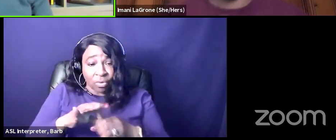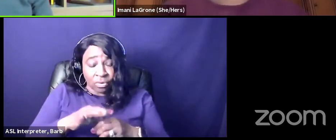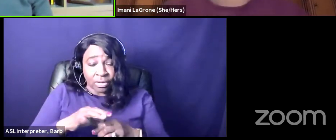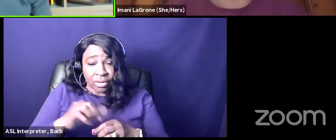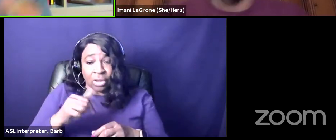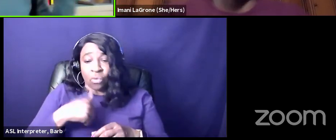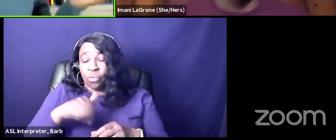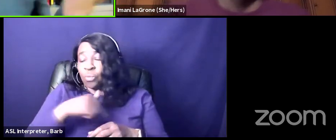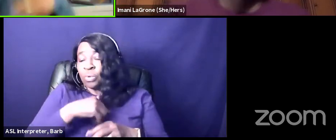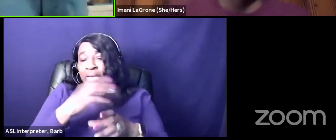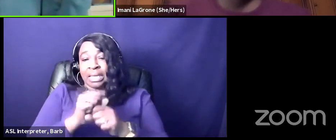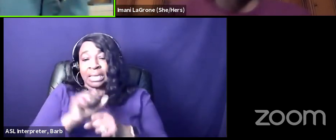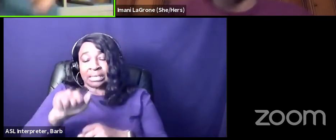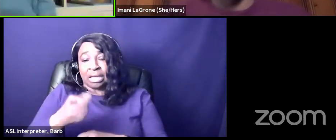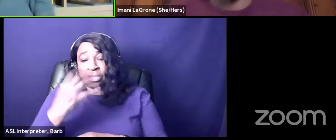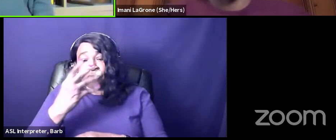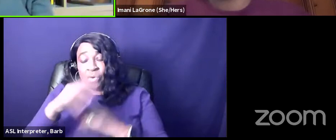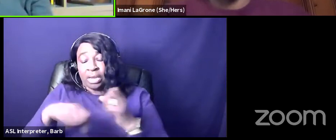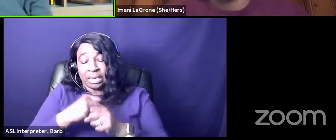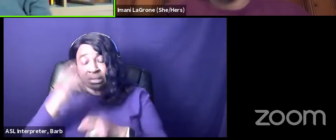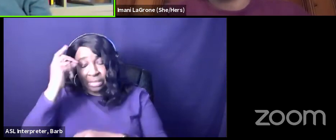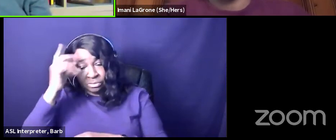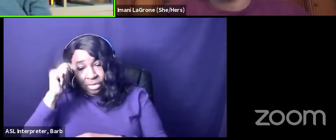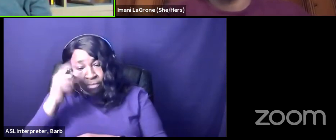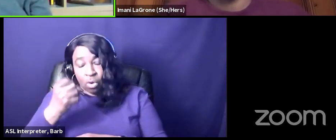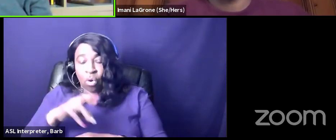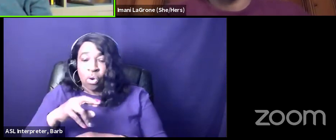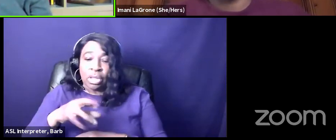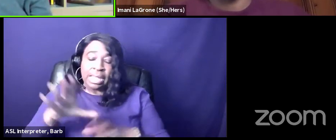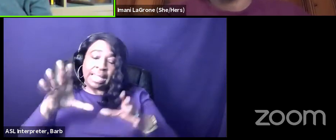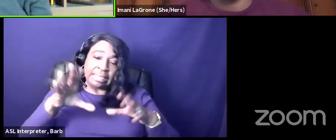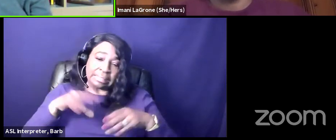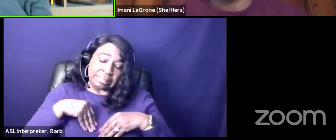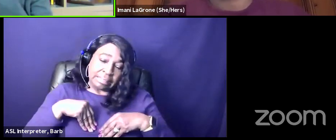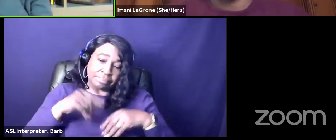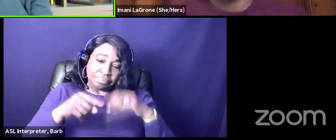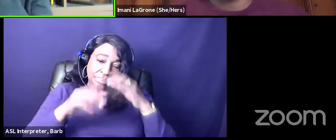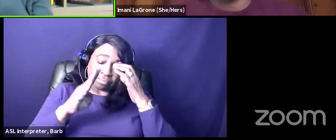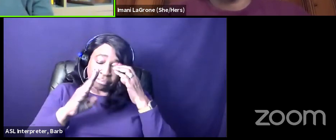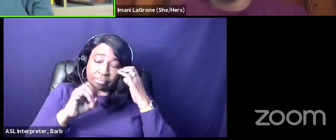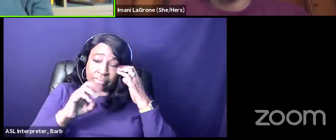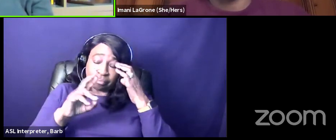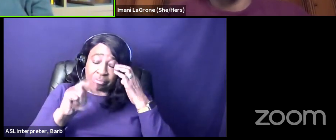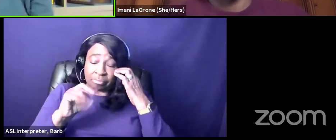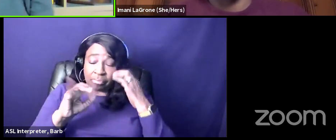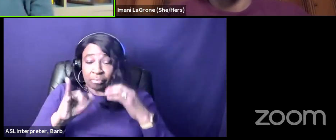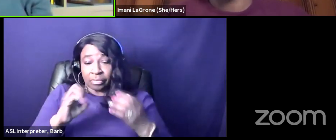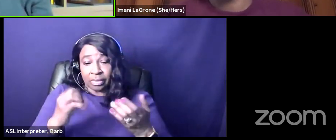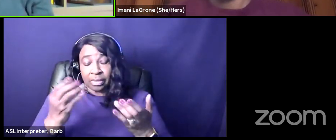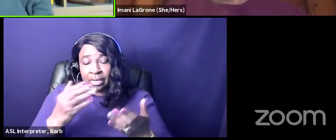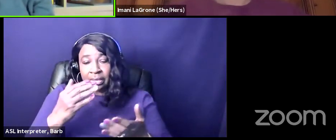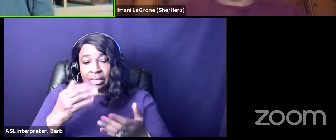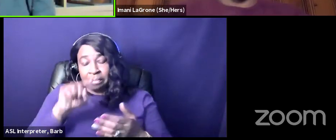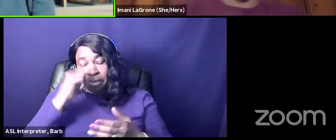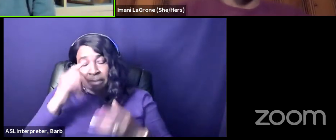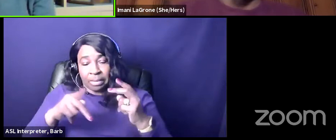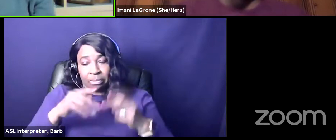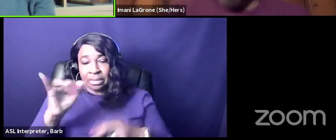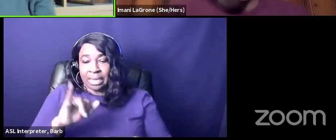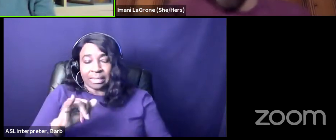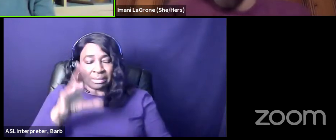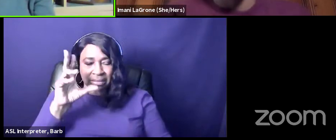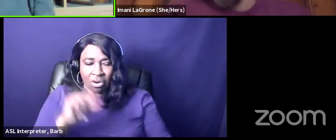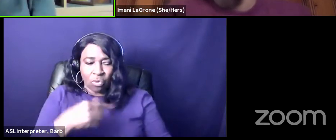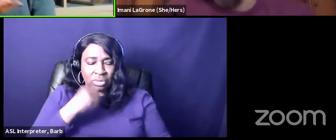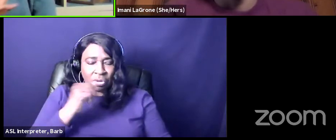another four years of trump like we go with bernie as our as our nominee which half of the black people were like no we don't even like his